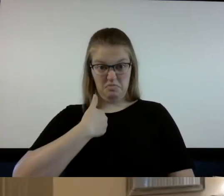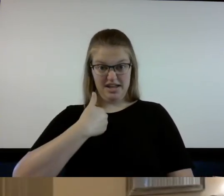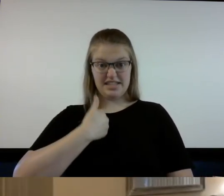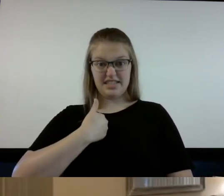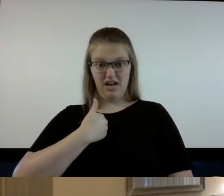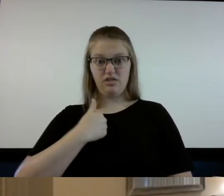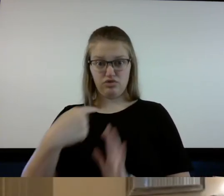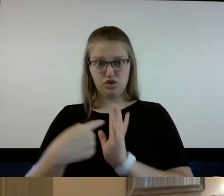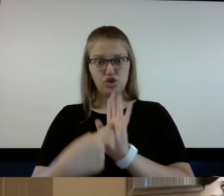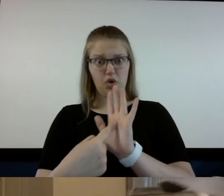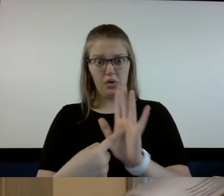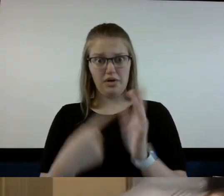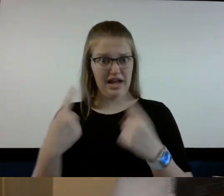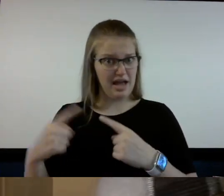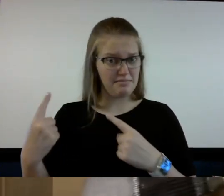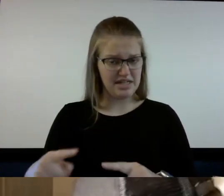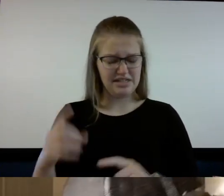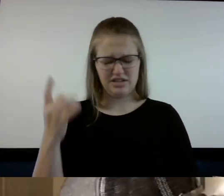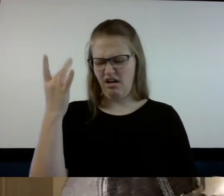it was terrible